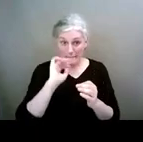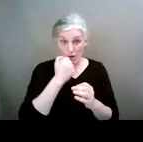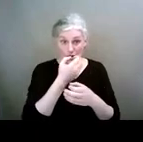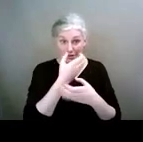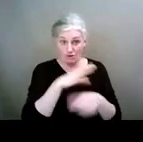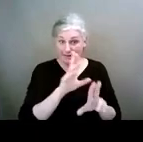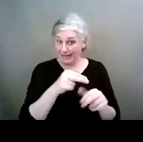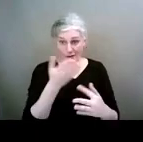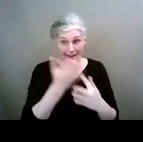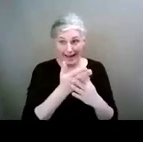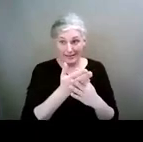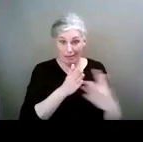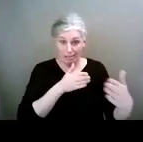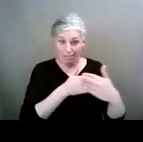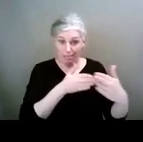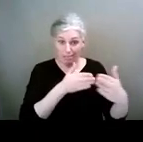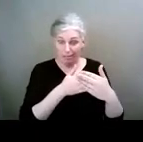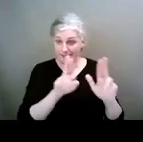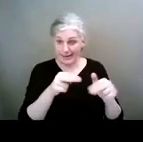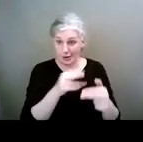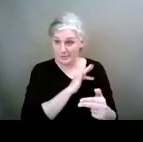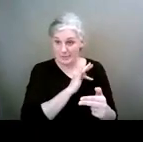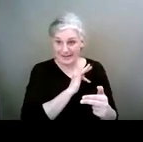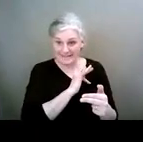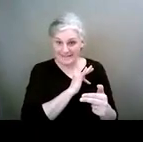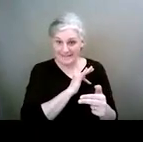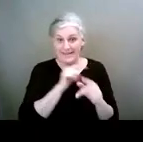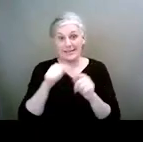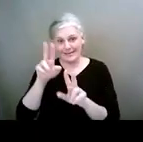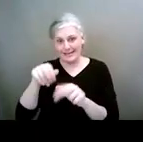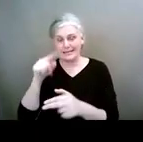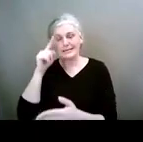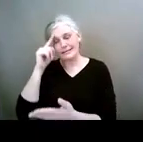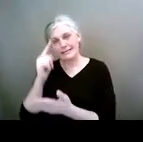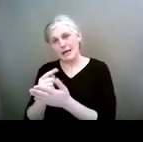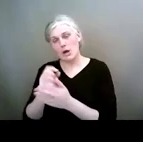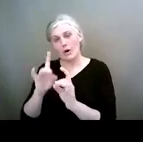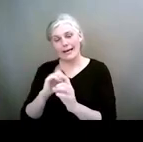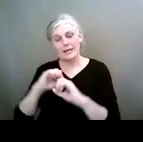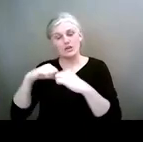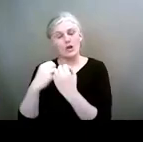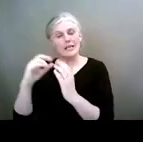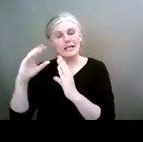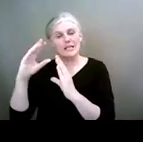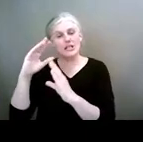can't access them. Here, you can decide, okay, let's go into social Snapchat.